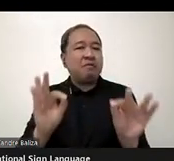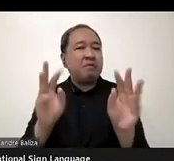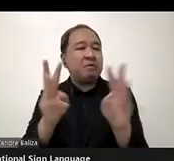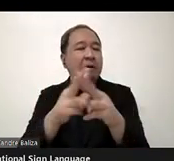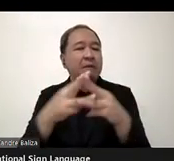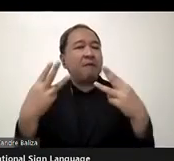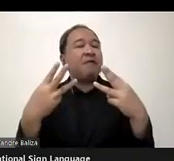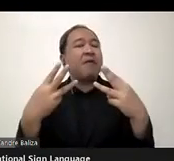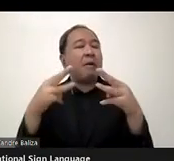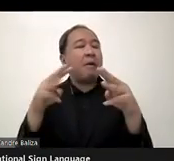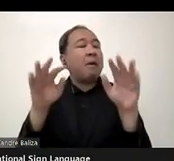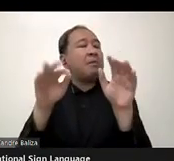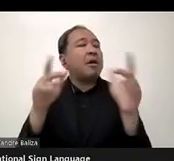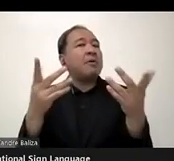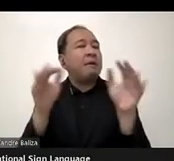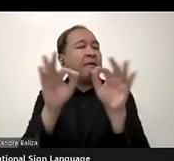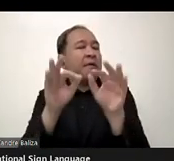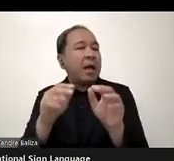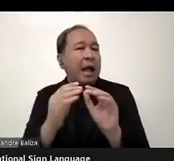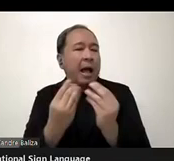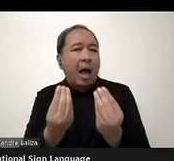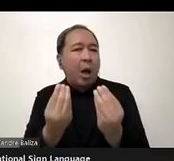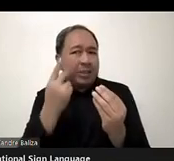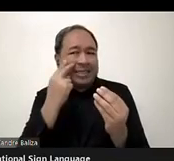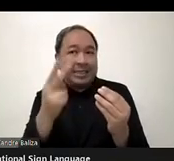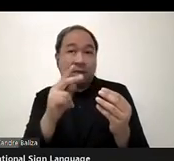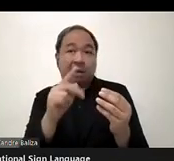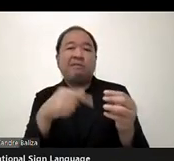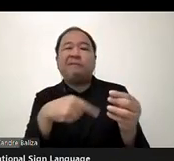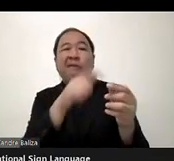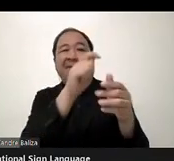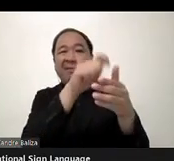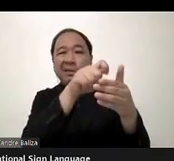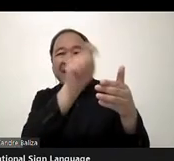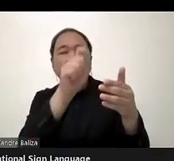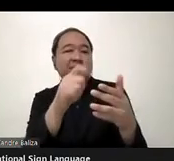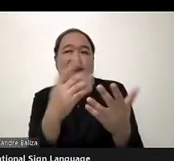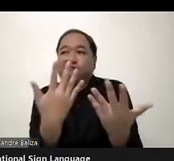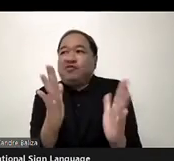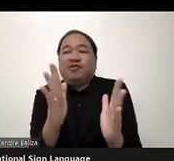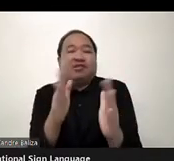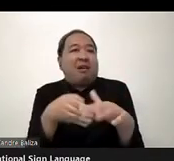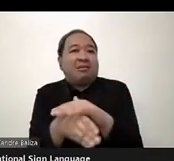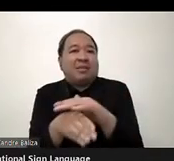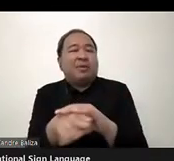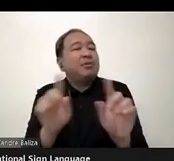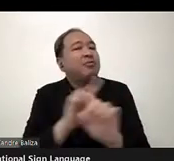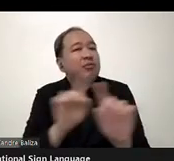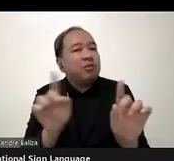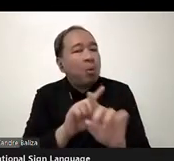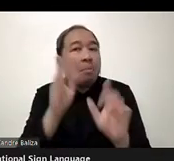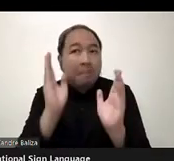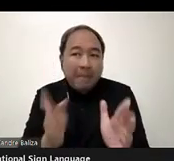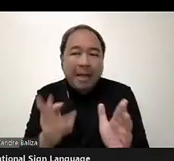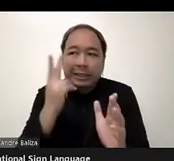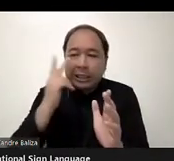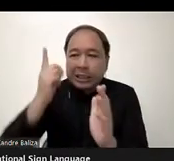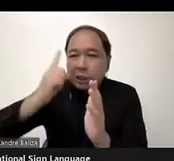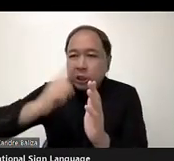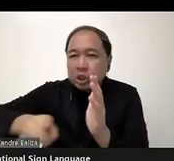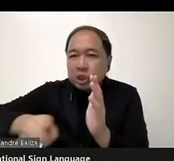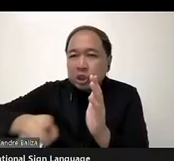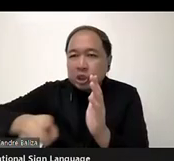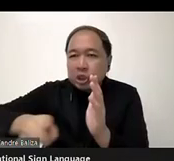of one tick to load on this as well. What is also, those standards include